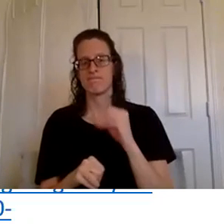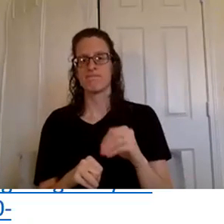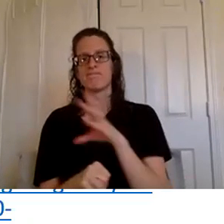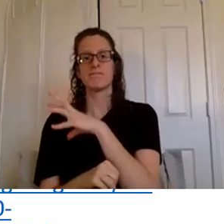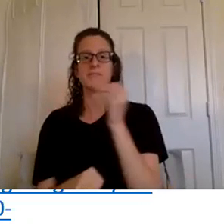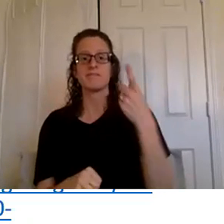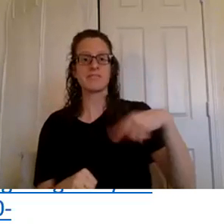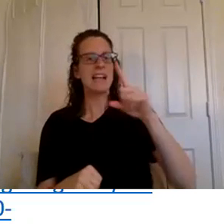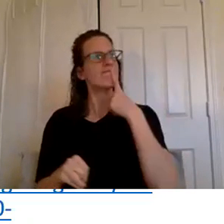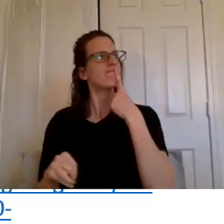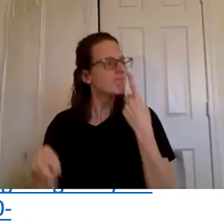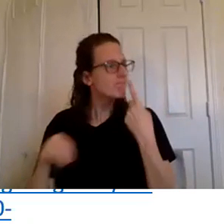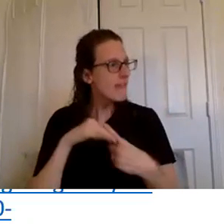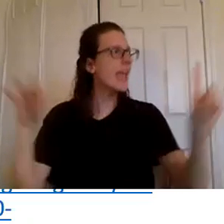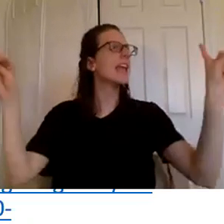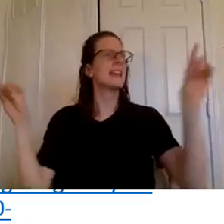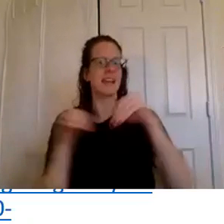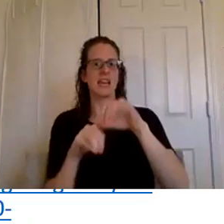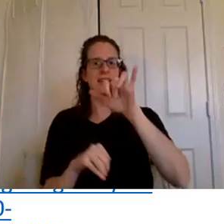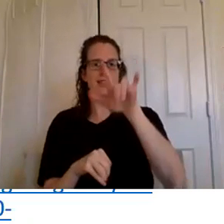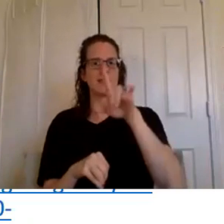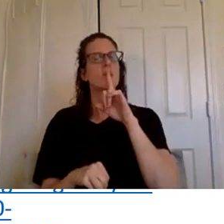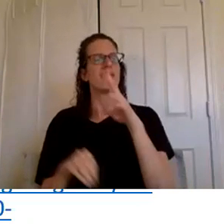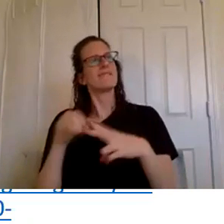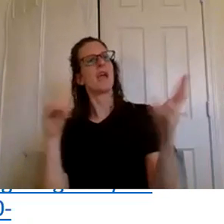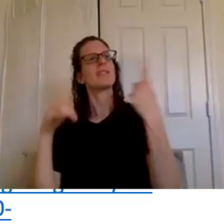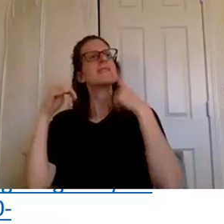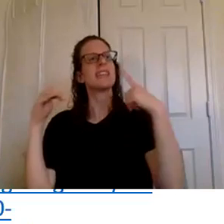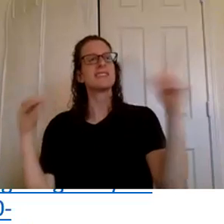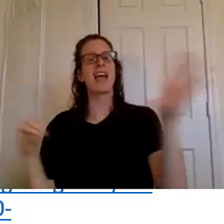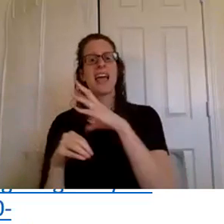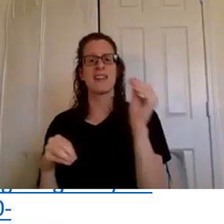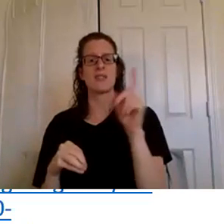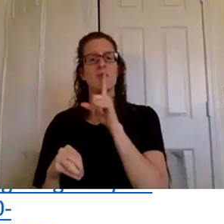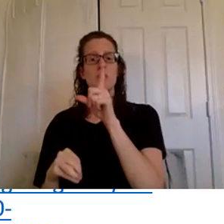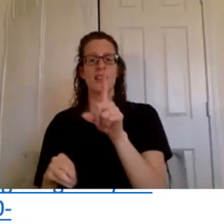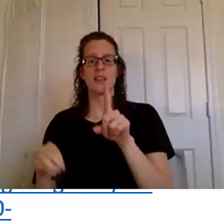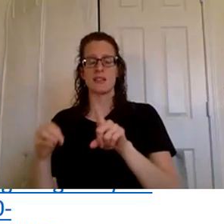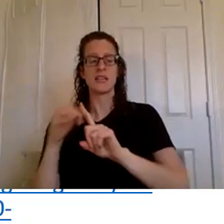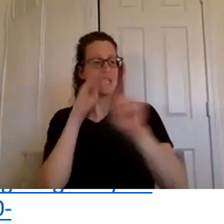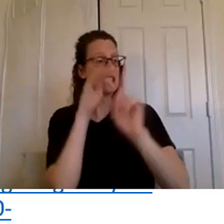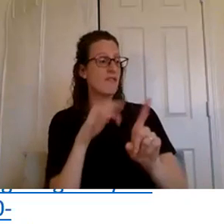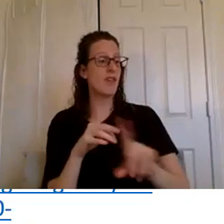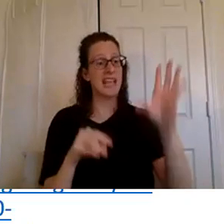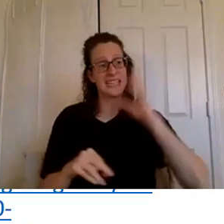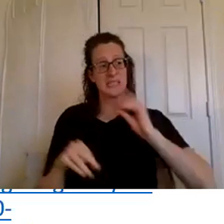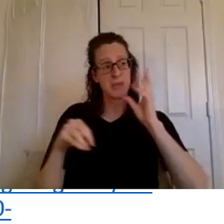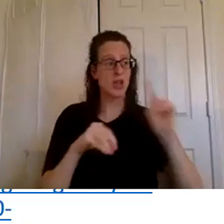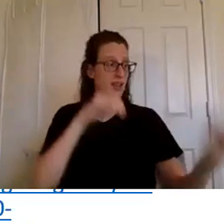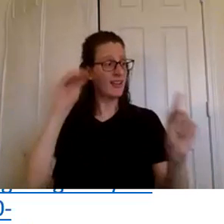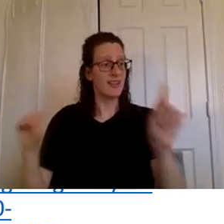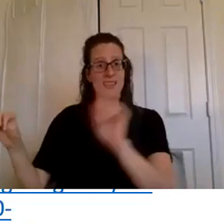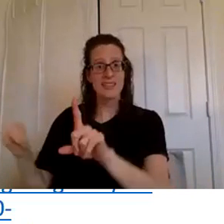made it in young living so they are very successful and they have so many different experiences they have different